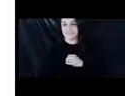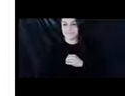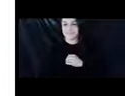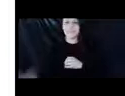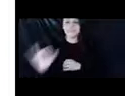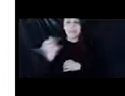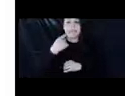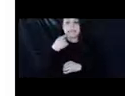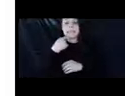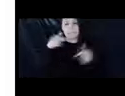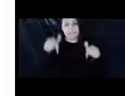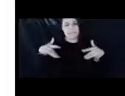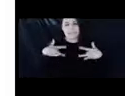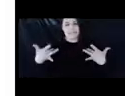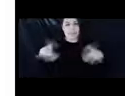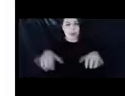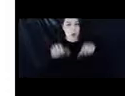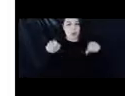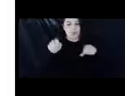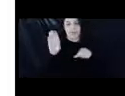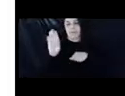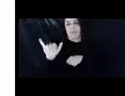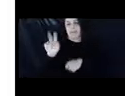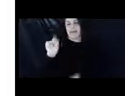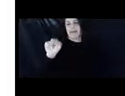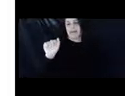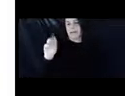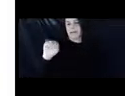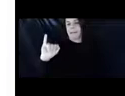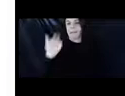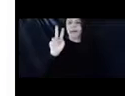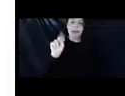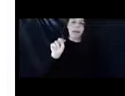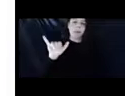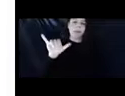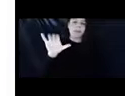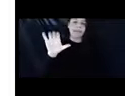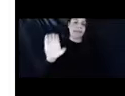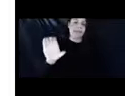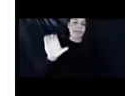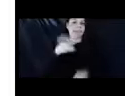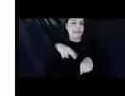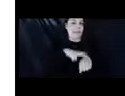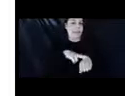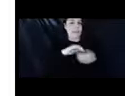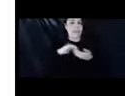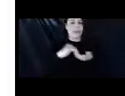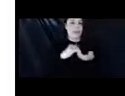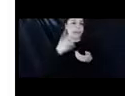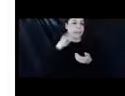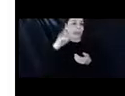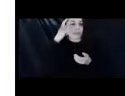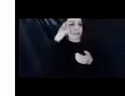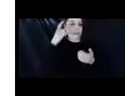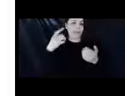said, this event is hosted by NAMI NYC, the National Alliance on Mental Illness of New York City. So before I turn it over to our speakers, I'm going